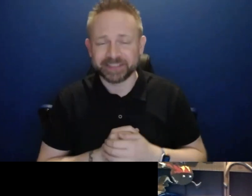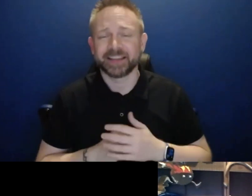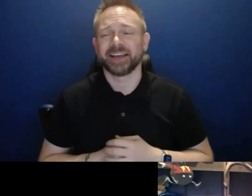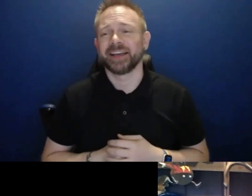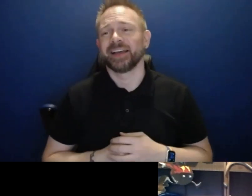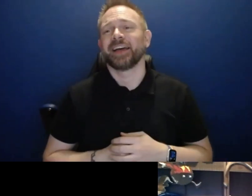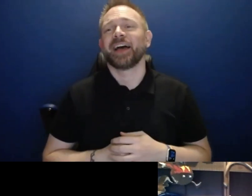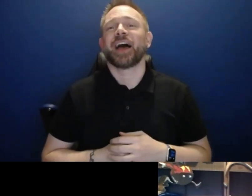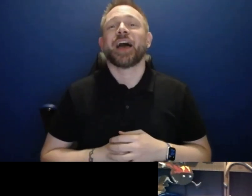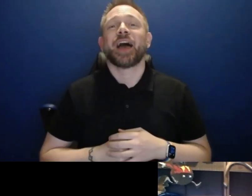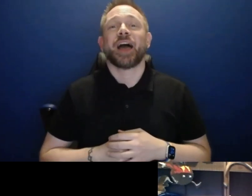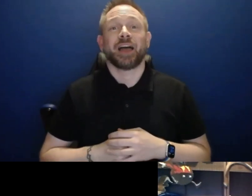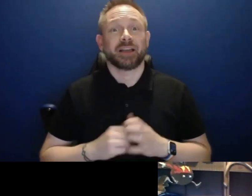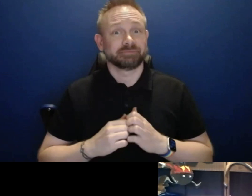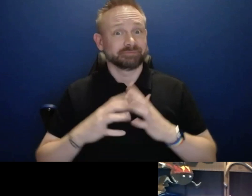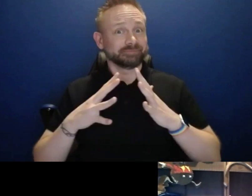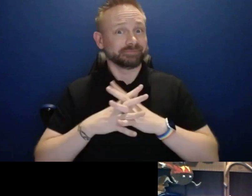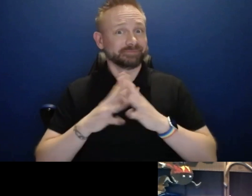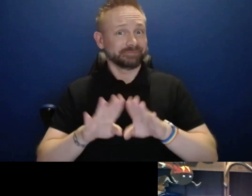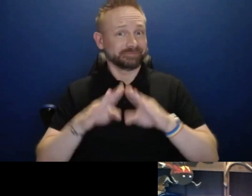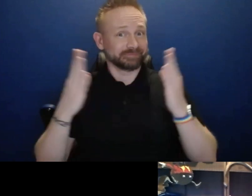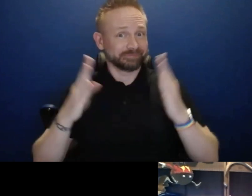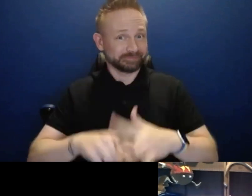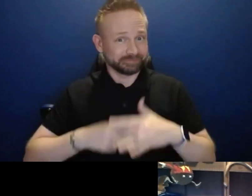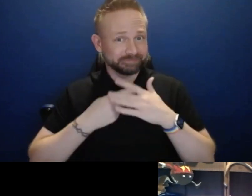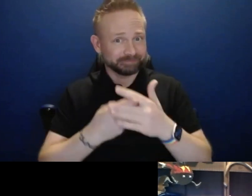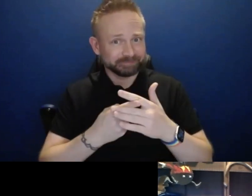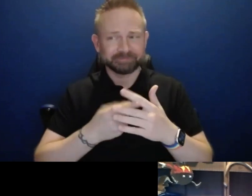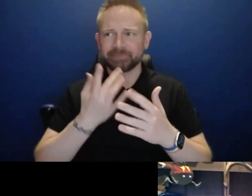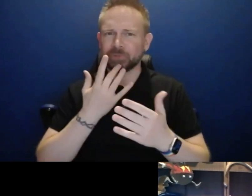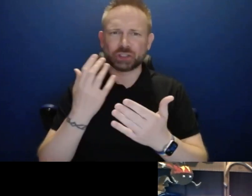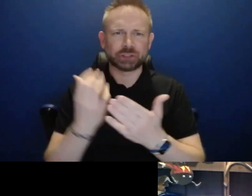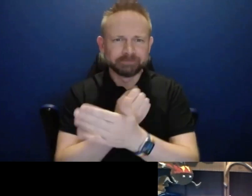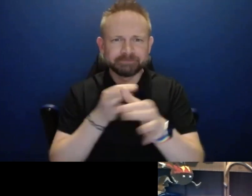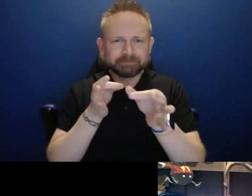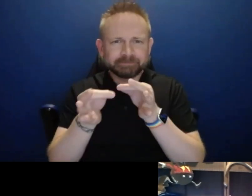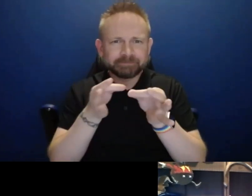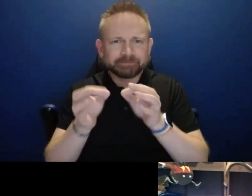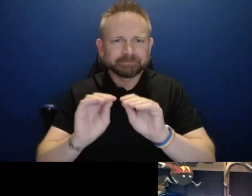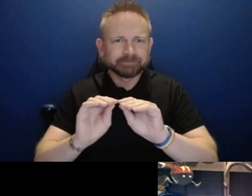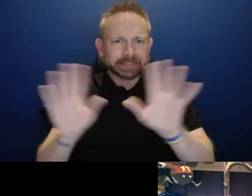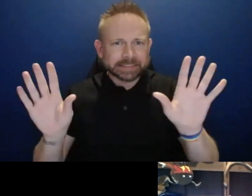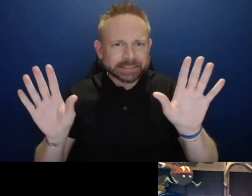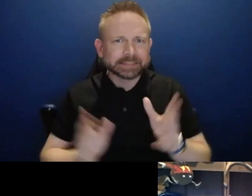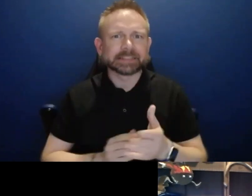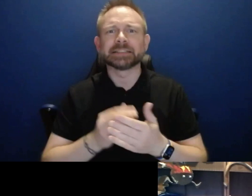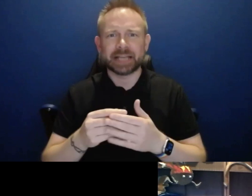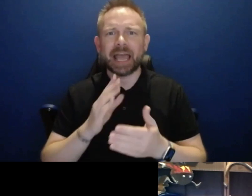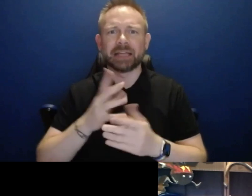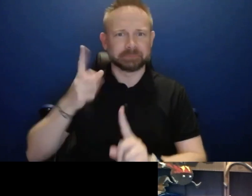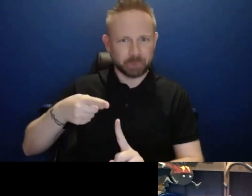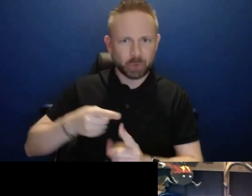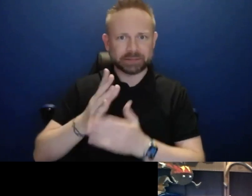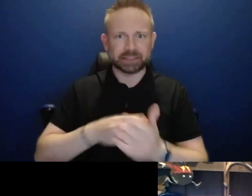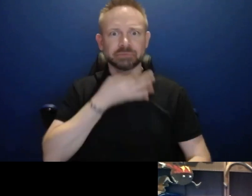So, to get it started, my big thing was I want to clear up a few things that just get the blunt answers that some of us really want. So